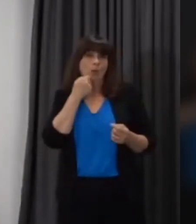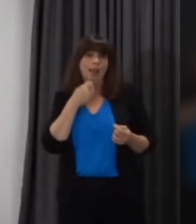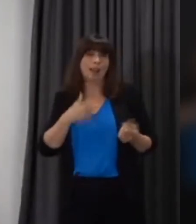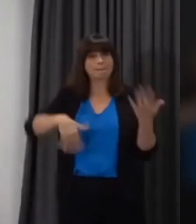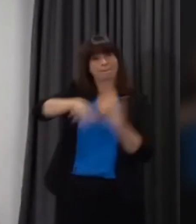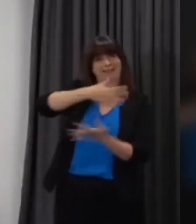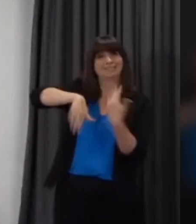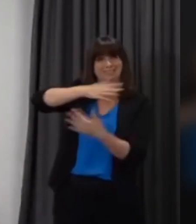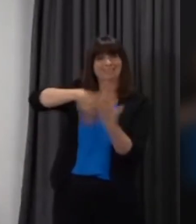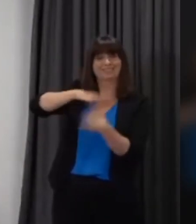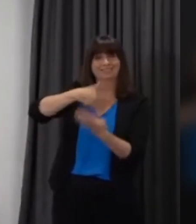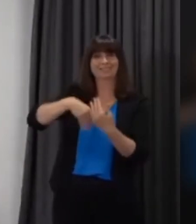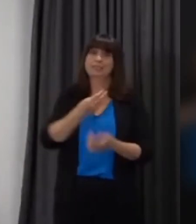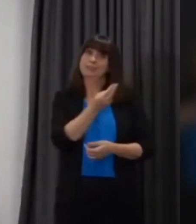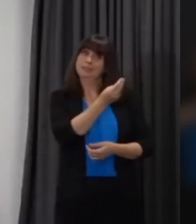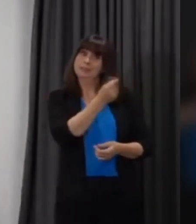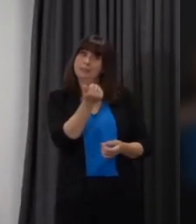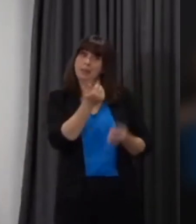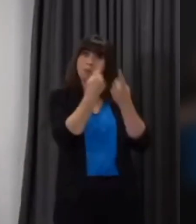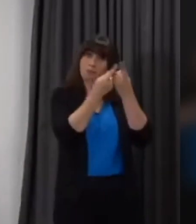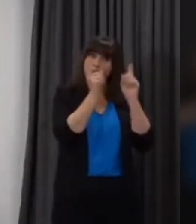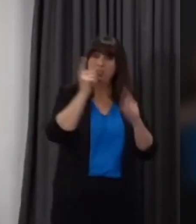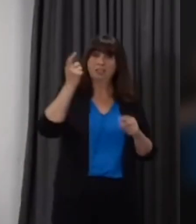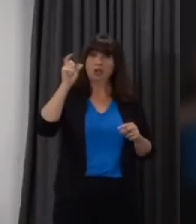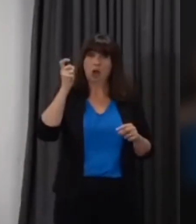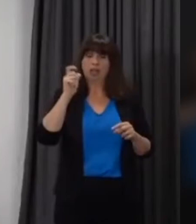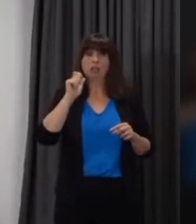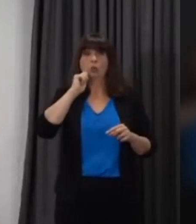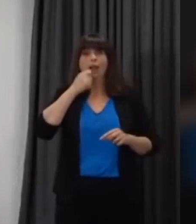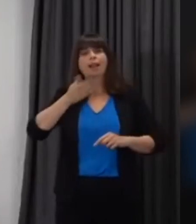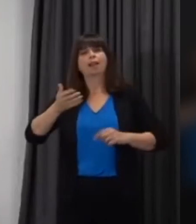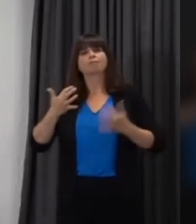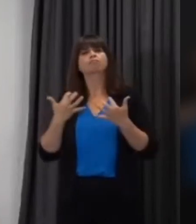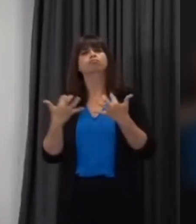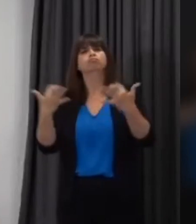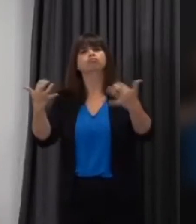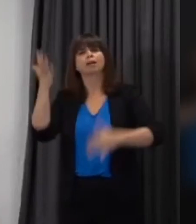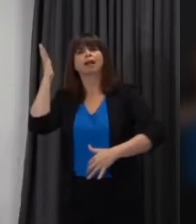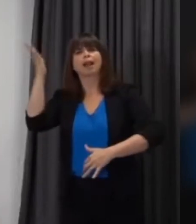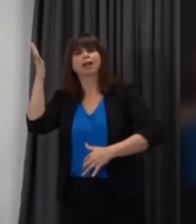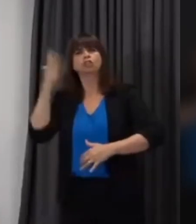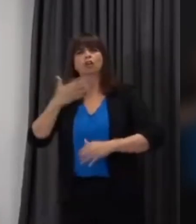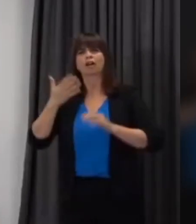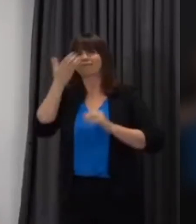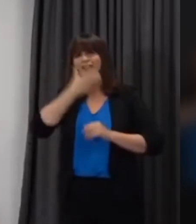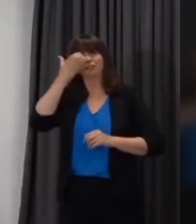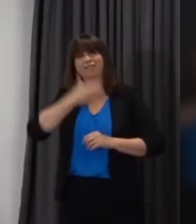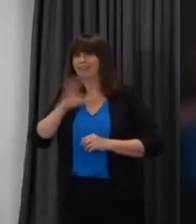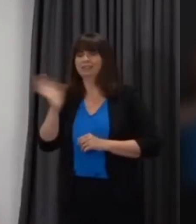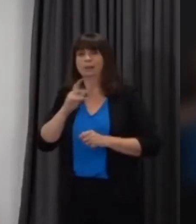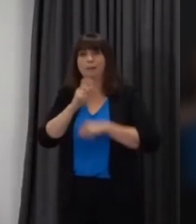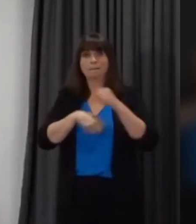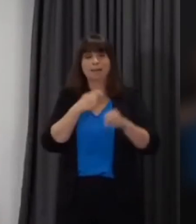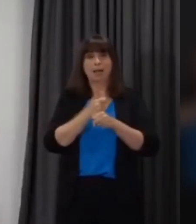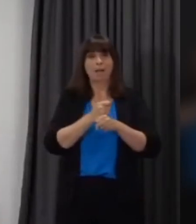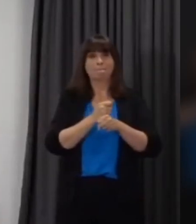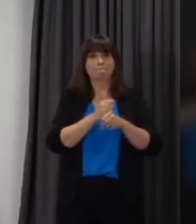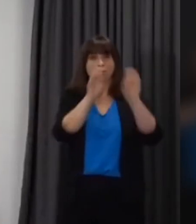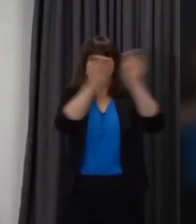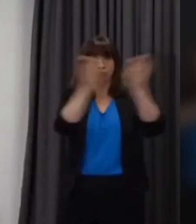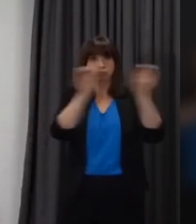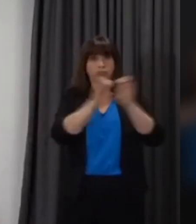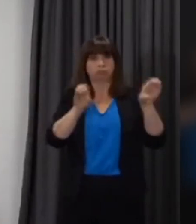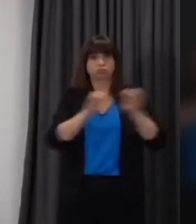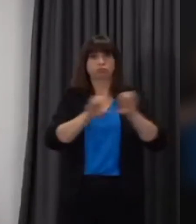we've already seen some institutions uh talk about moving lectures uh online but actually continuing to do small group